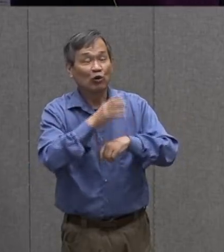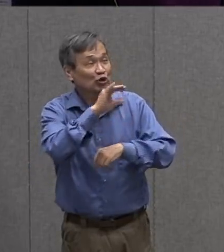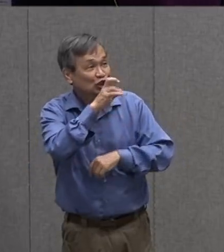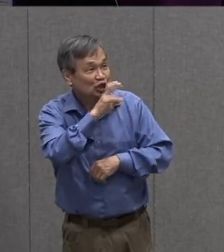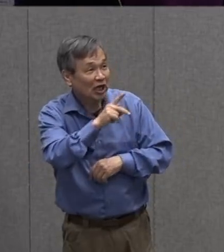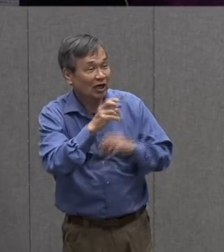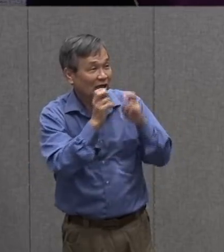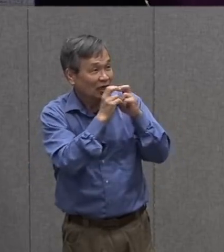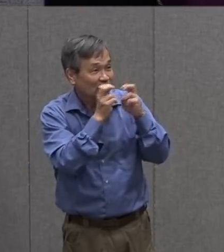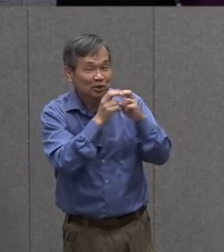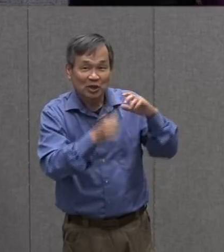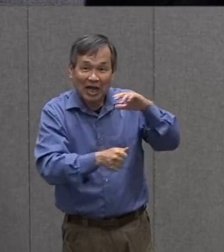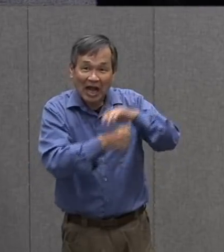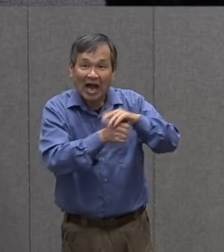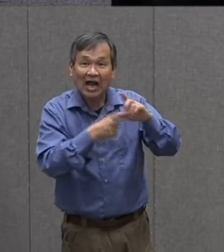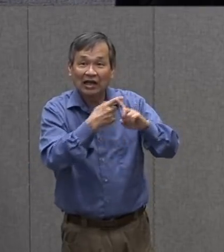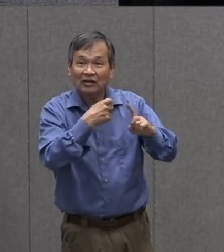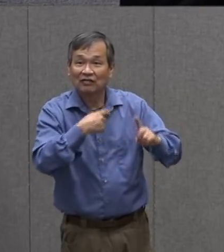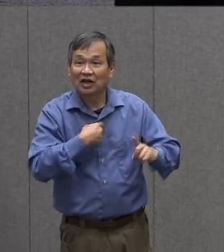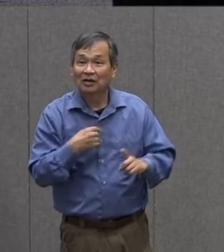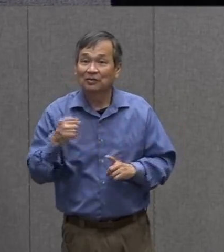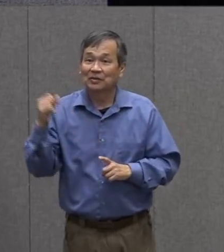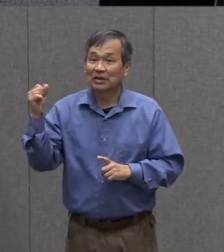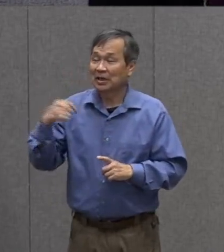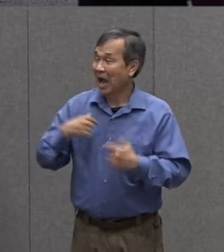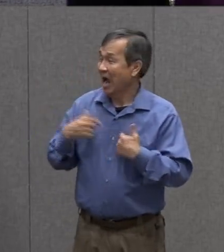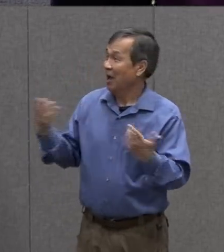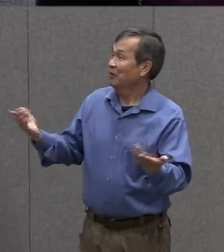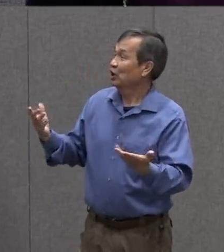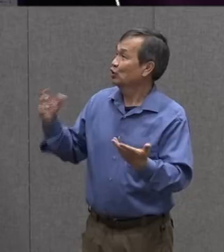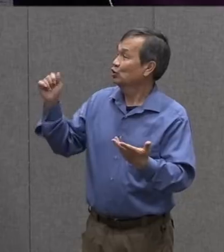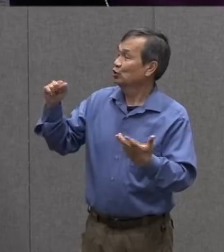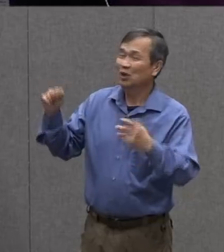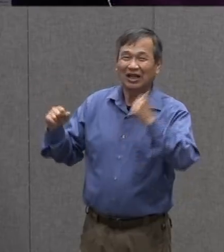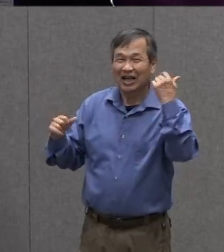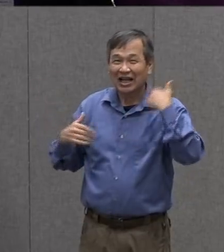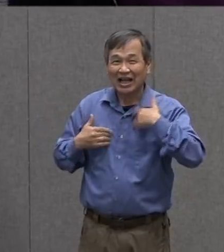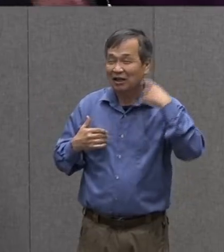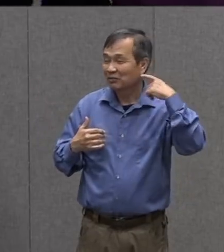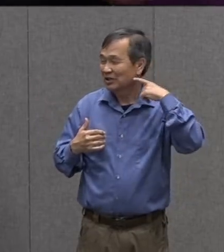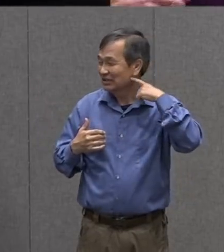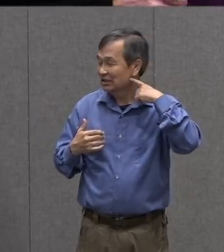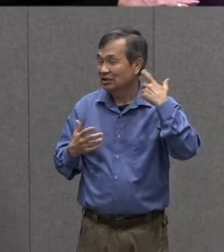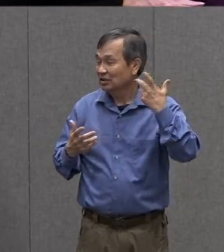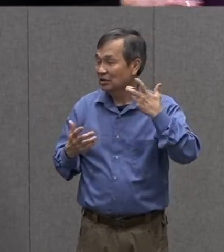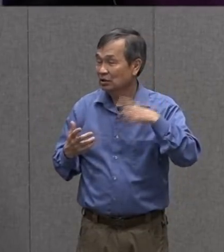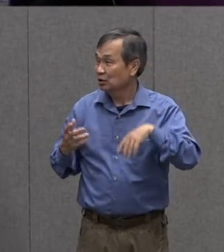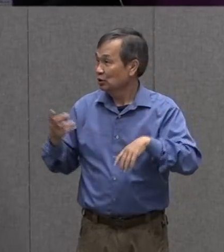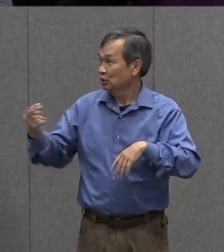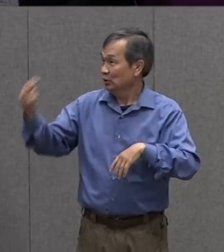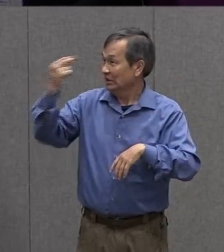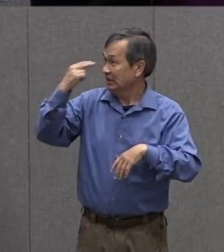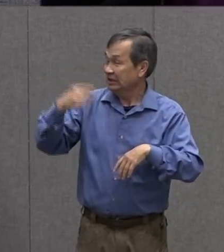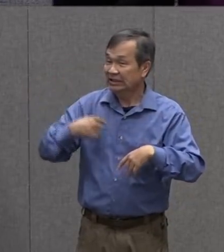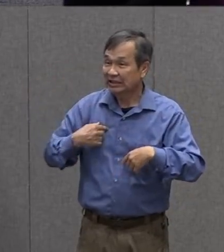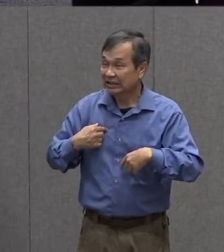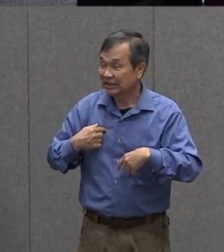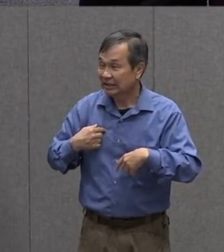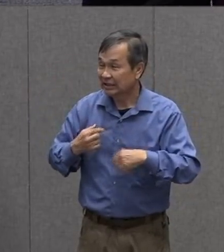hiding from me. I'm here too, another animal said. Do you see me